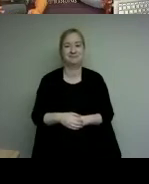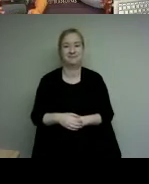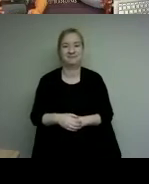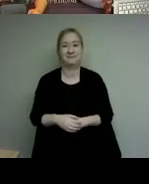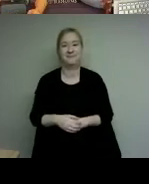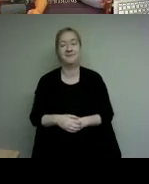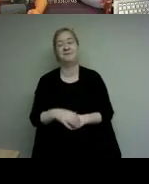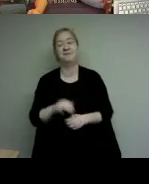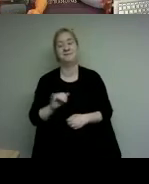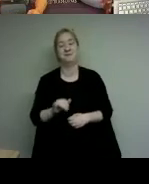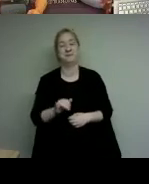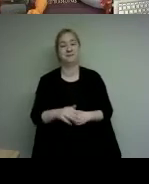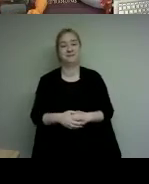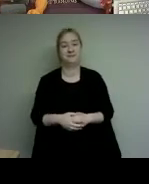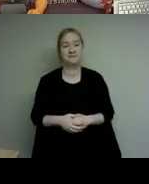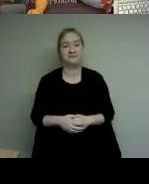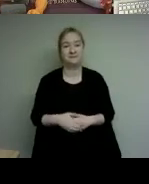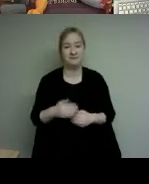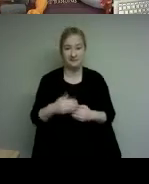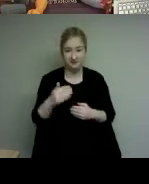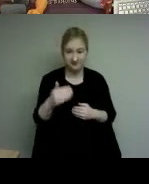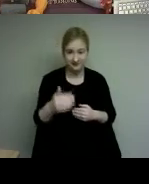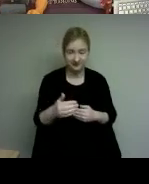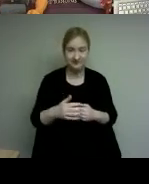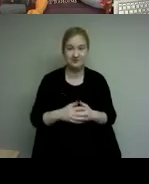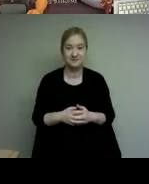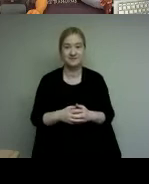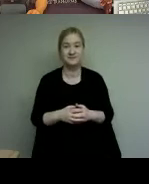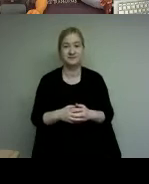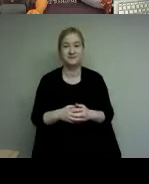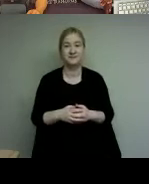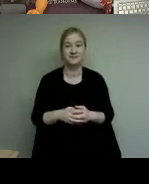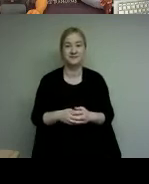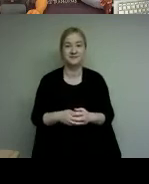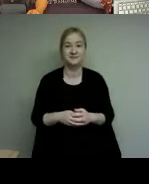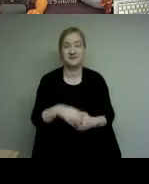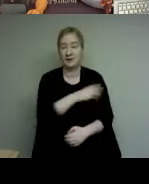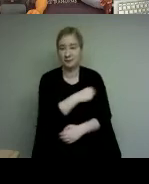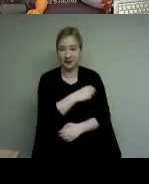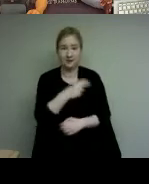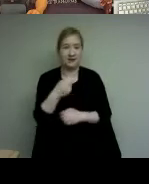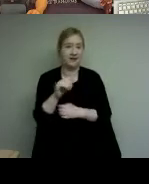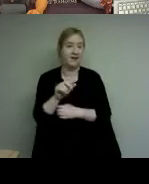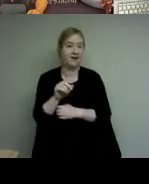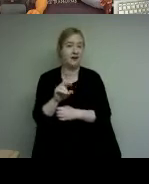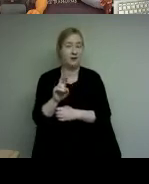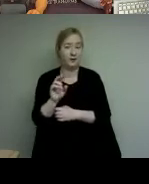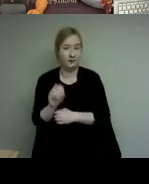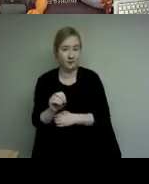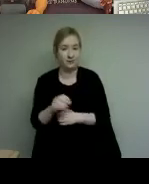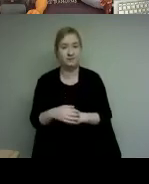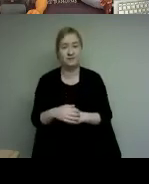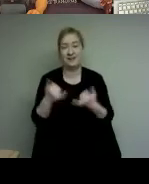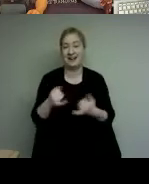liaison ron castell has moved on and is working up north for kiosk and manitoba hydro william curtis is our